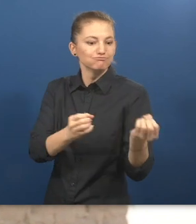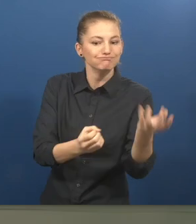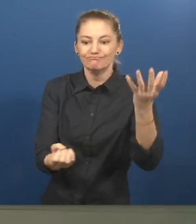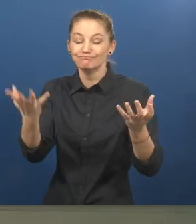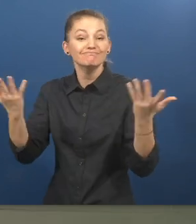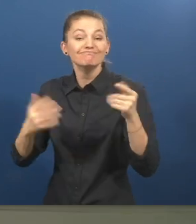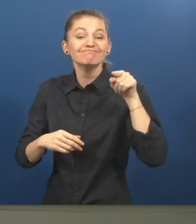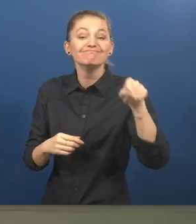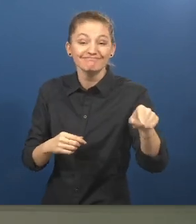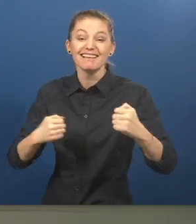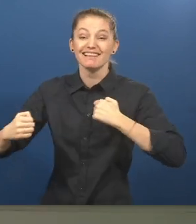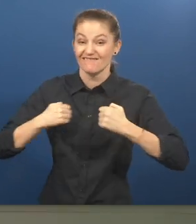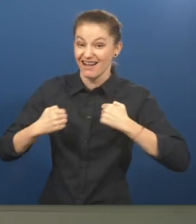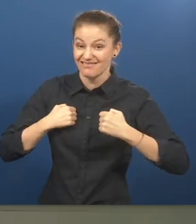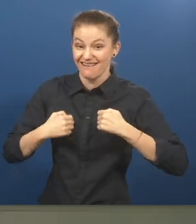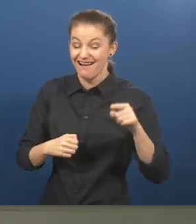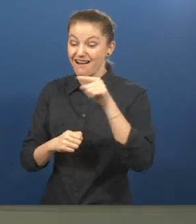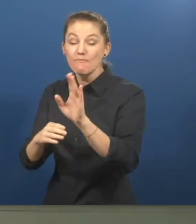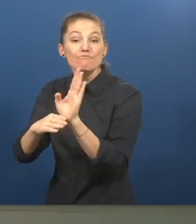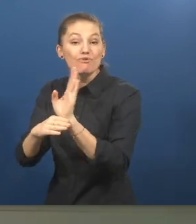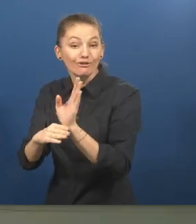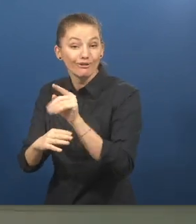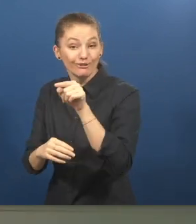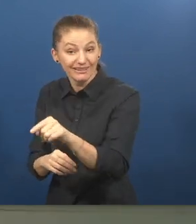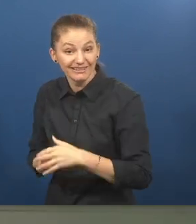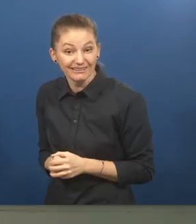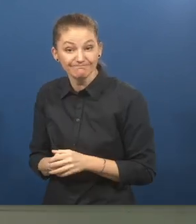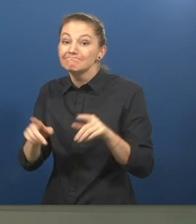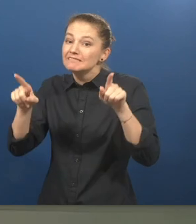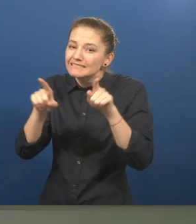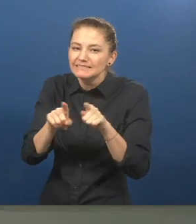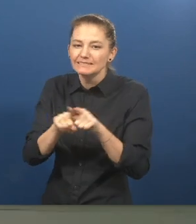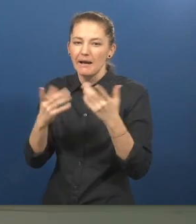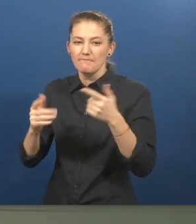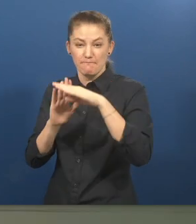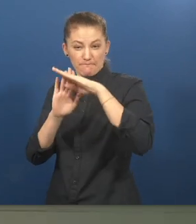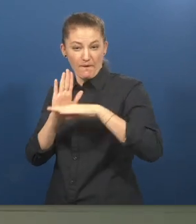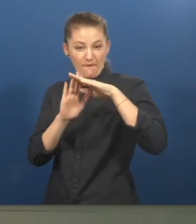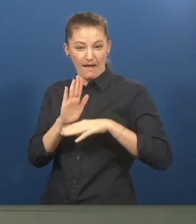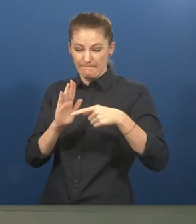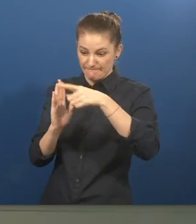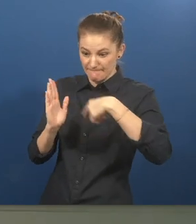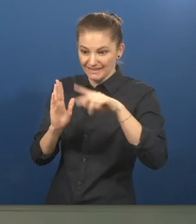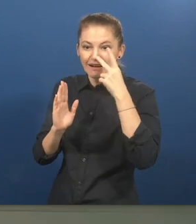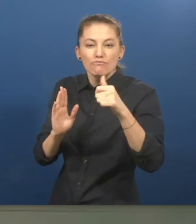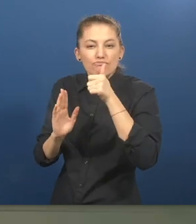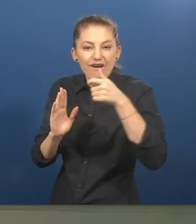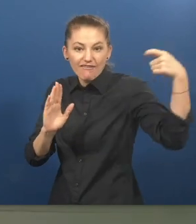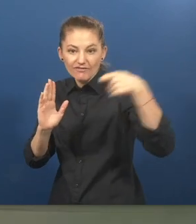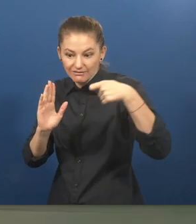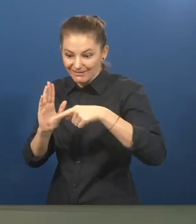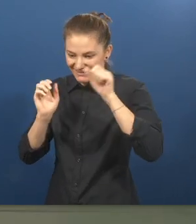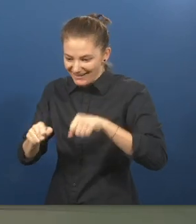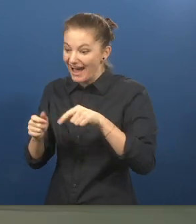We are excited to be able to expand this to our work in refugee camps in other areas like Rwanda and Burundi